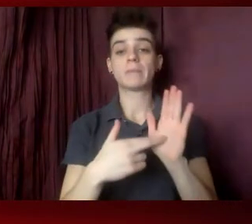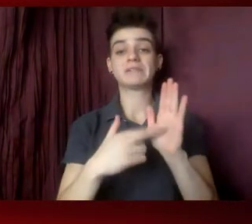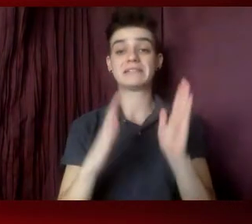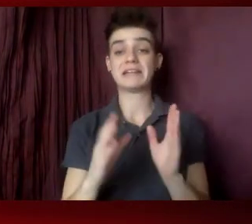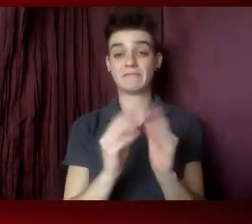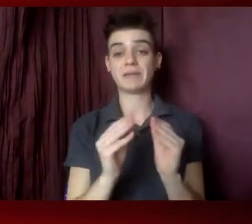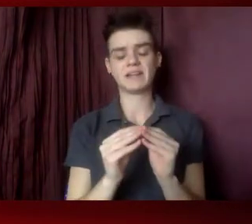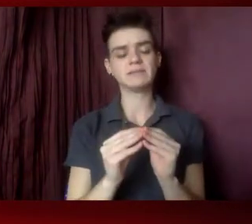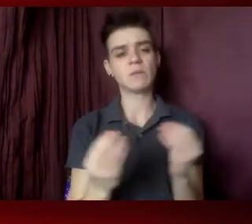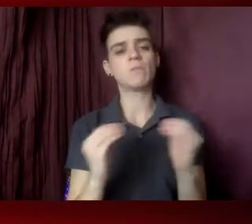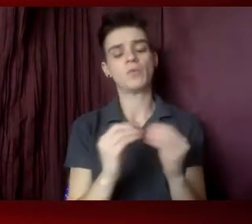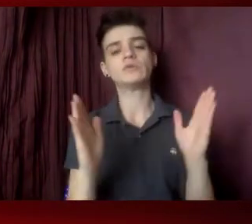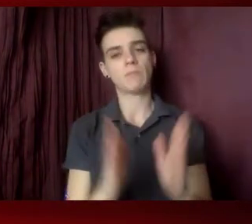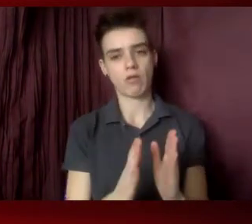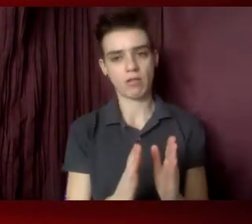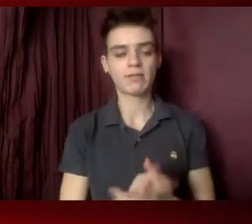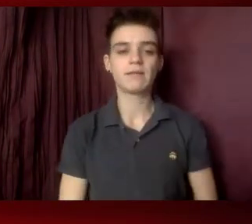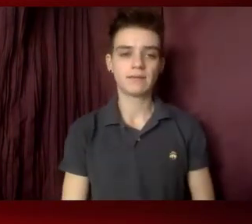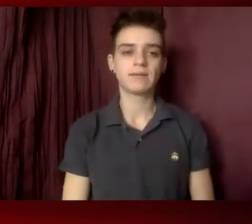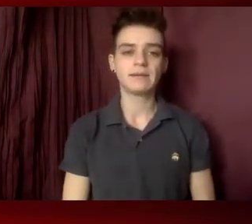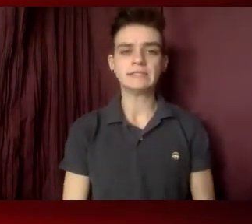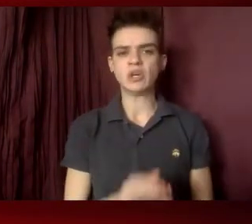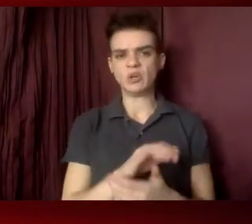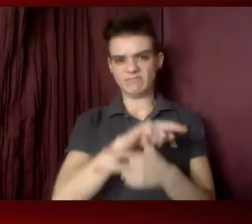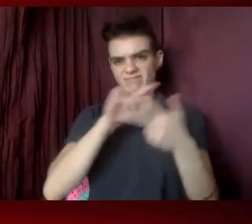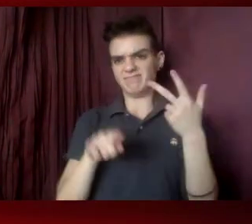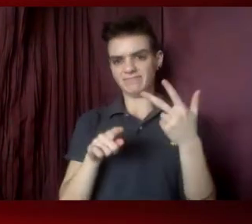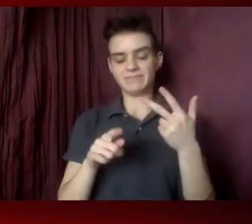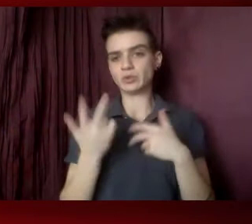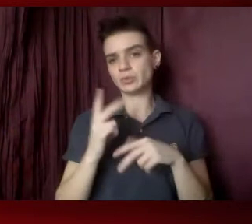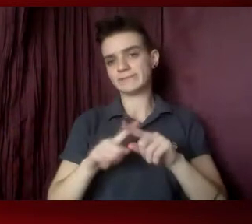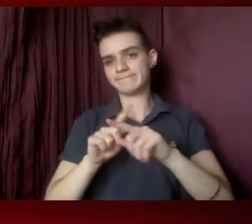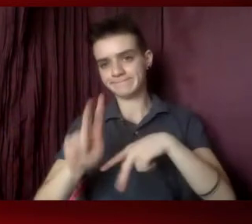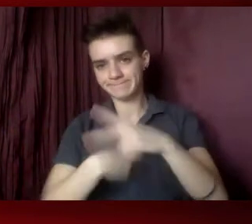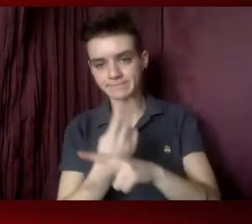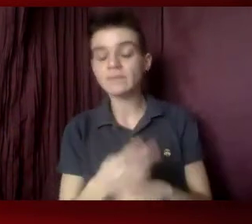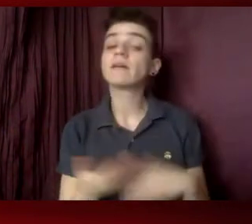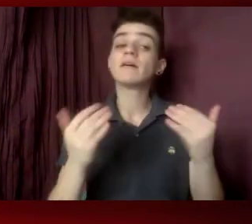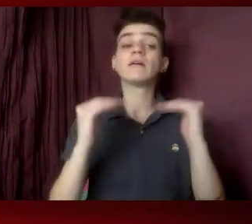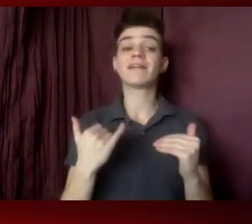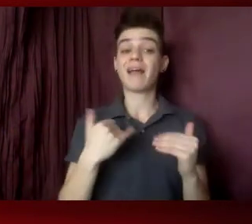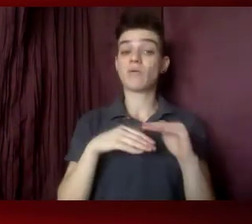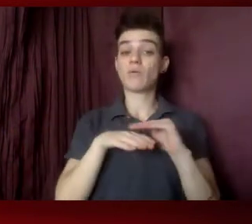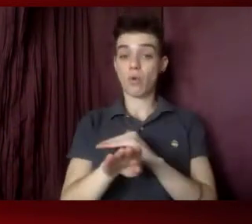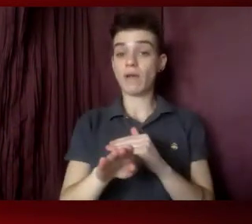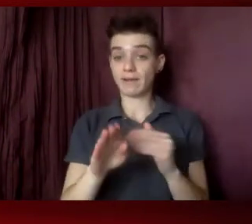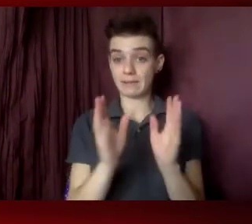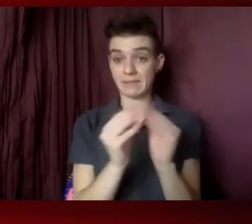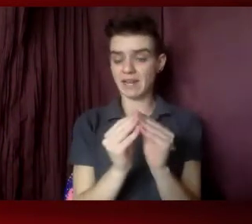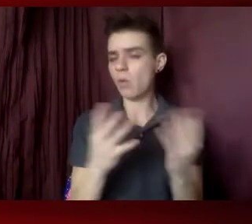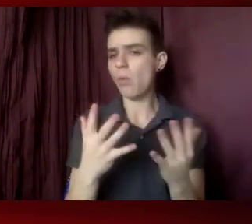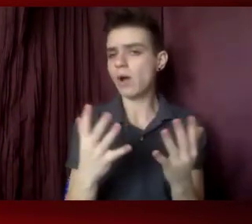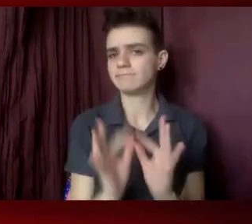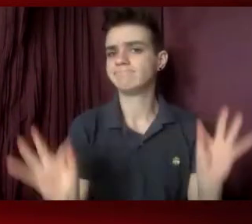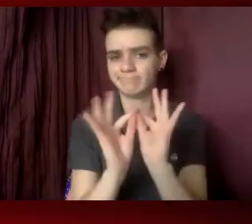will be much smaller there. So when you go into your meetings, what are tips for effective meetings? Number one, know your issues. So